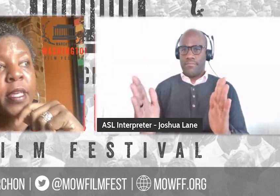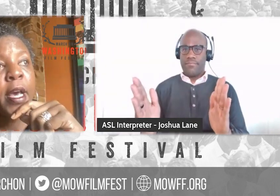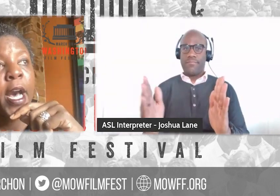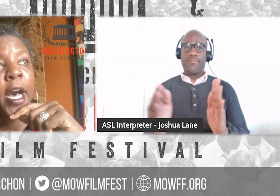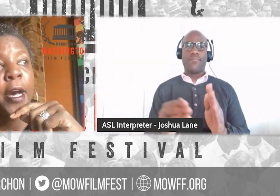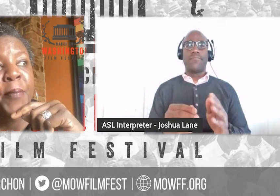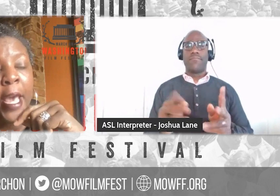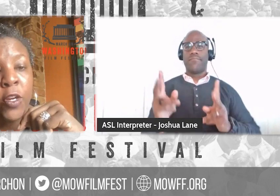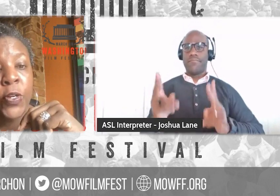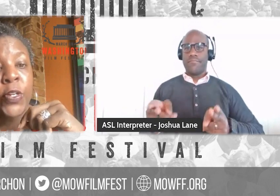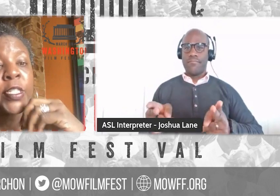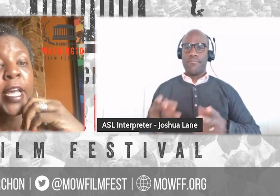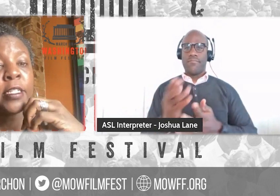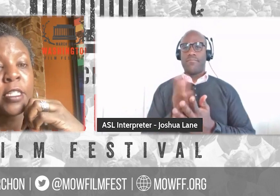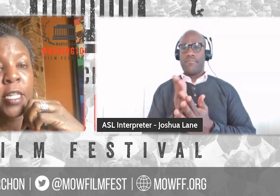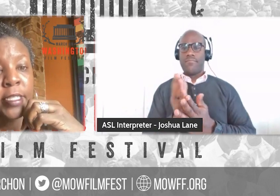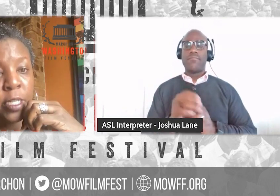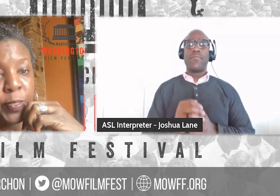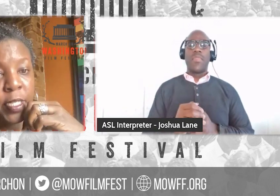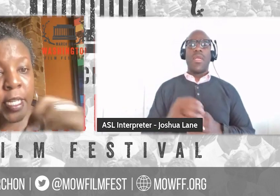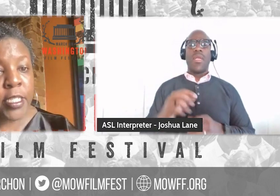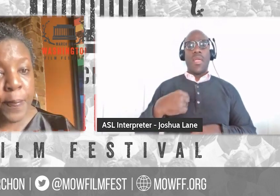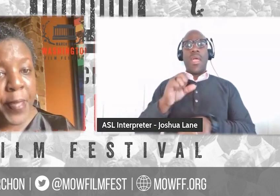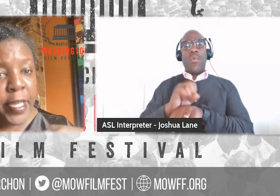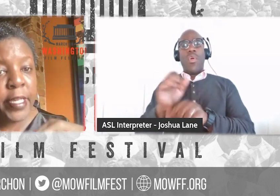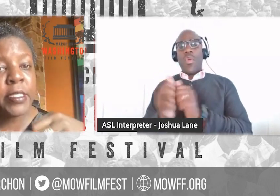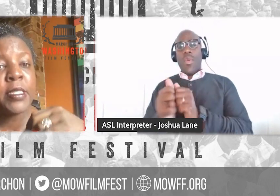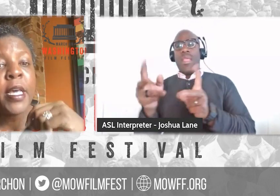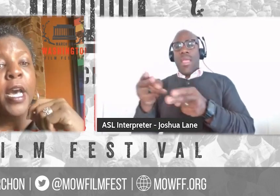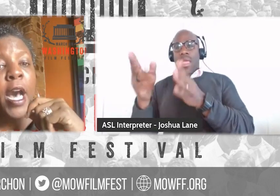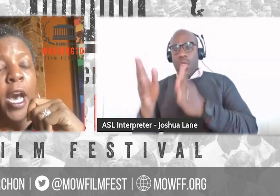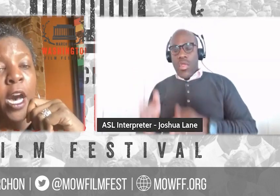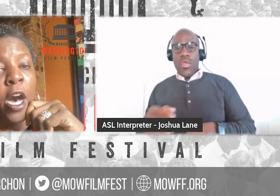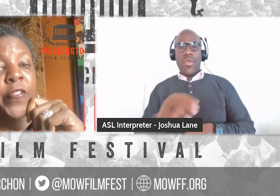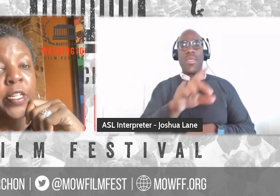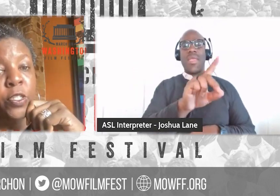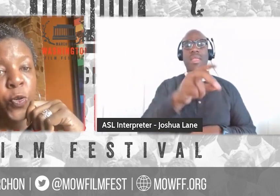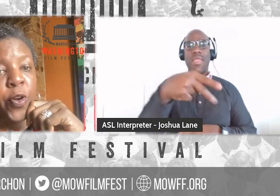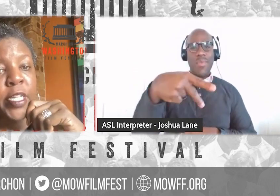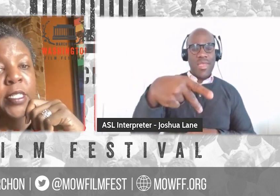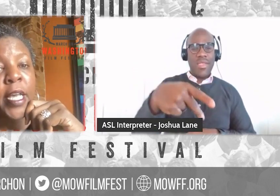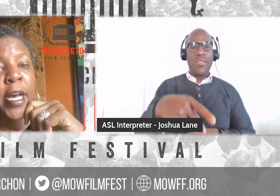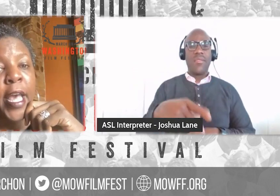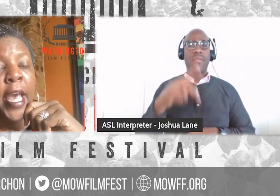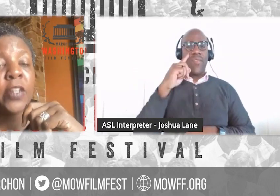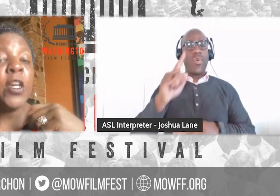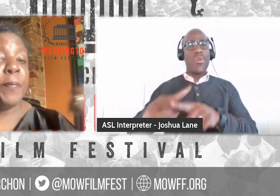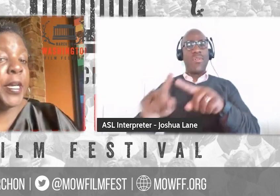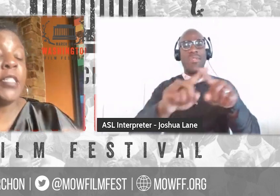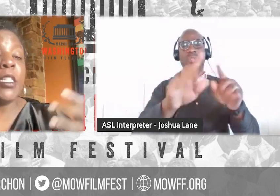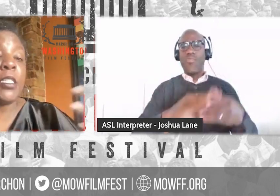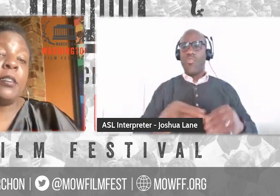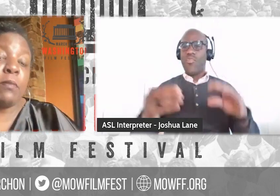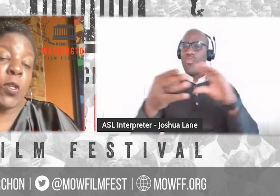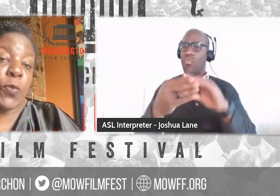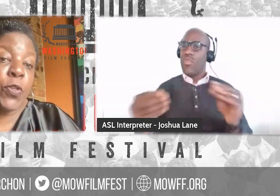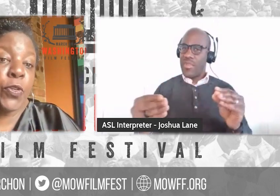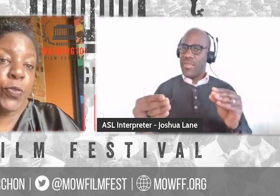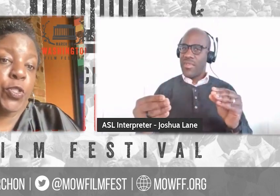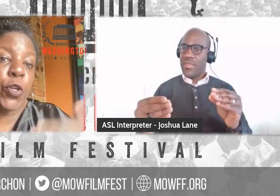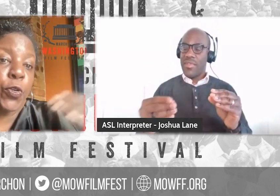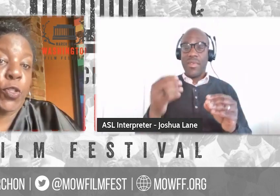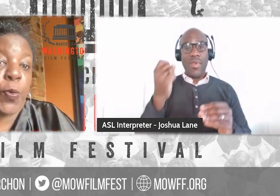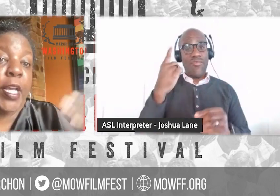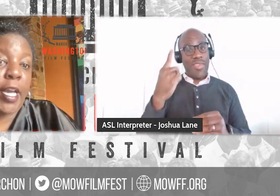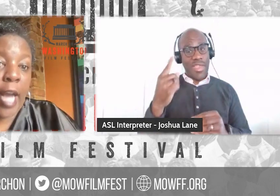with, um, editors and, and cinema and DPs, uh, on these stories. Uh, and because it's, you know,